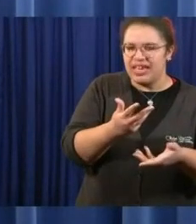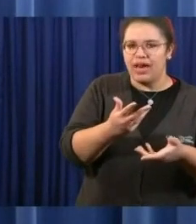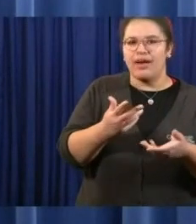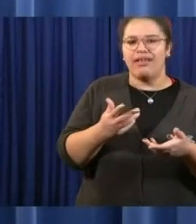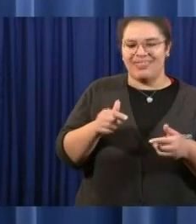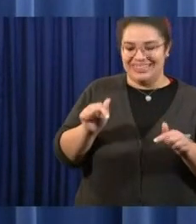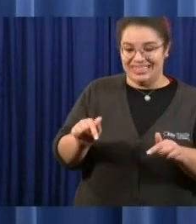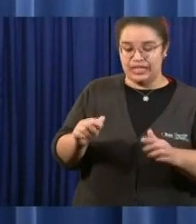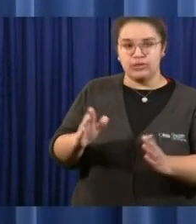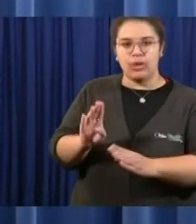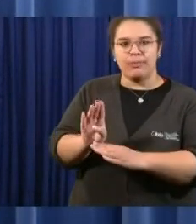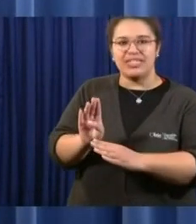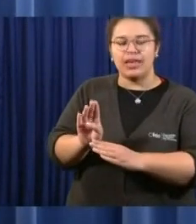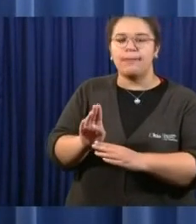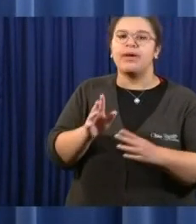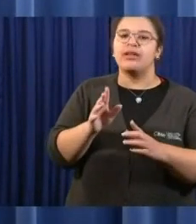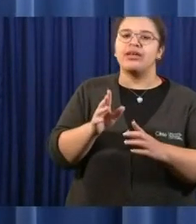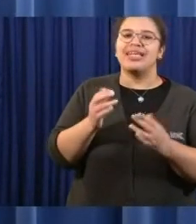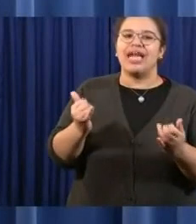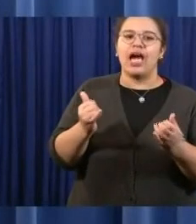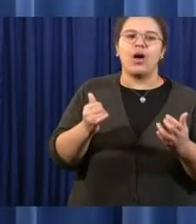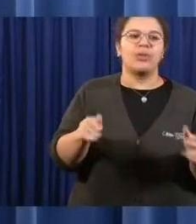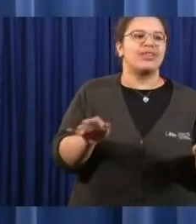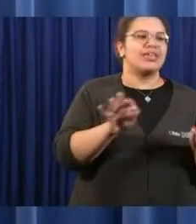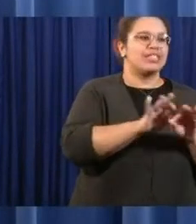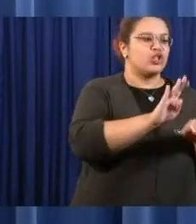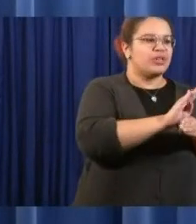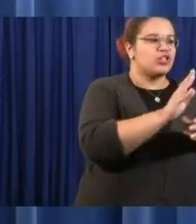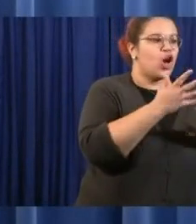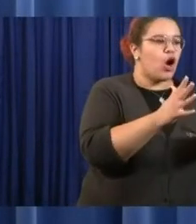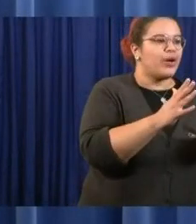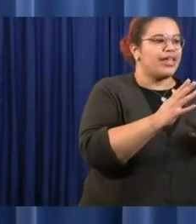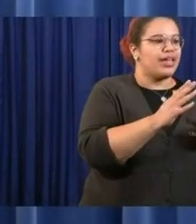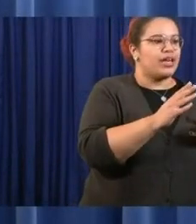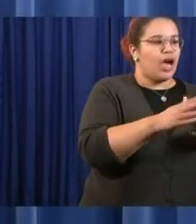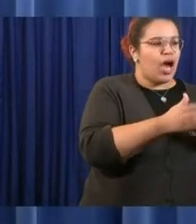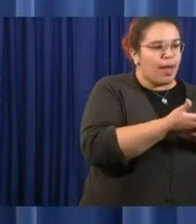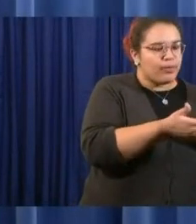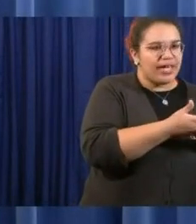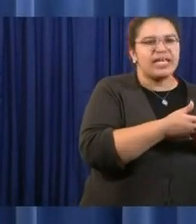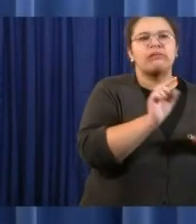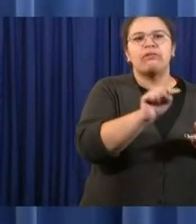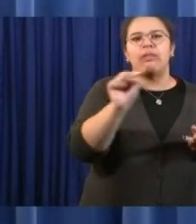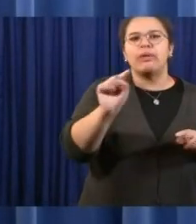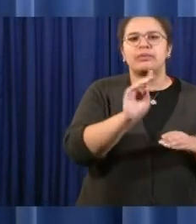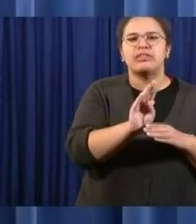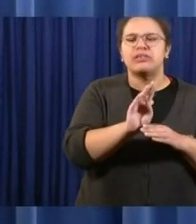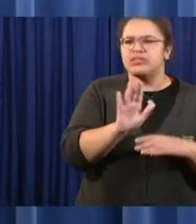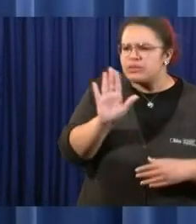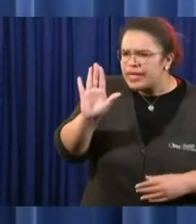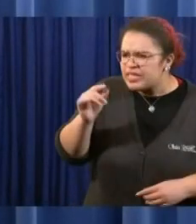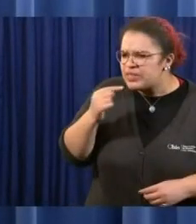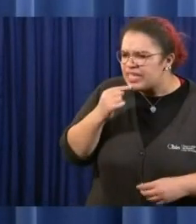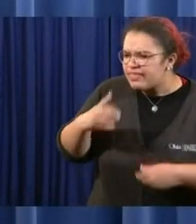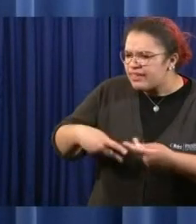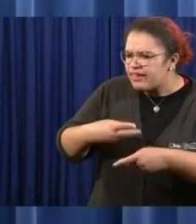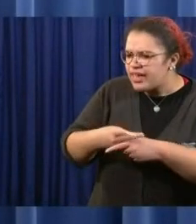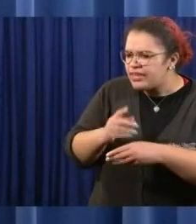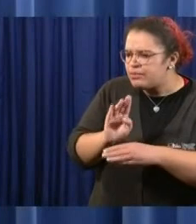businesses that are already operating. Yeah, Ben, did you say what type of business it was?